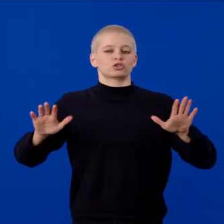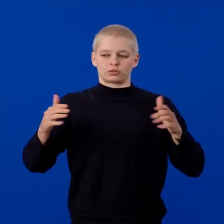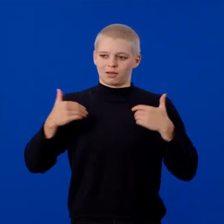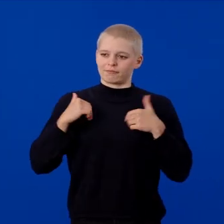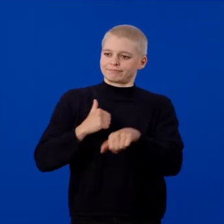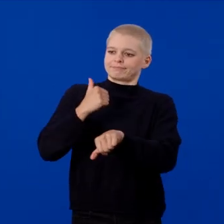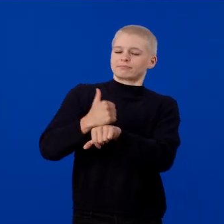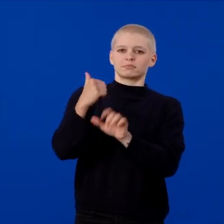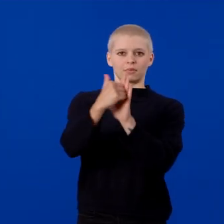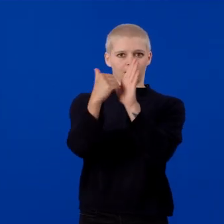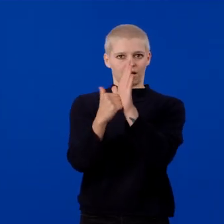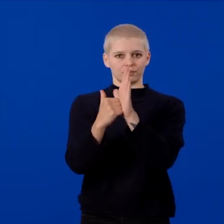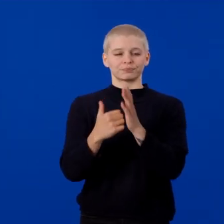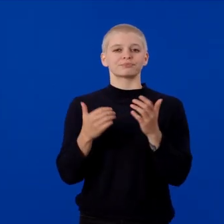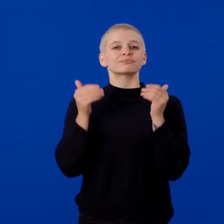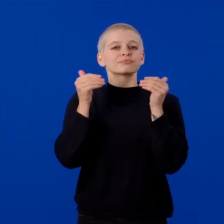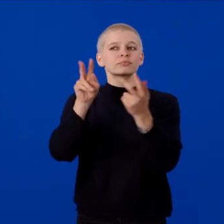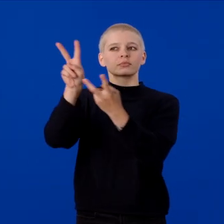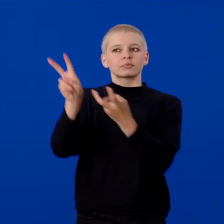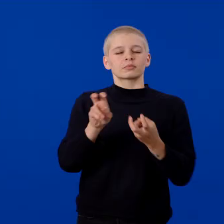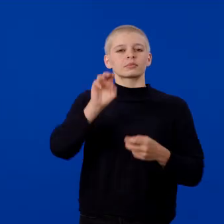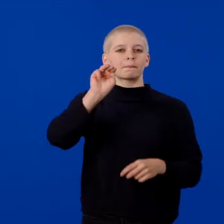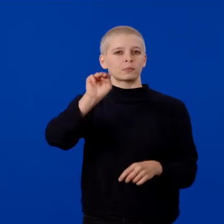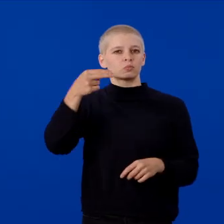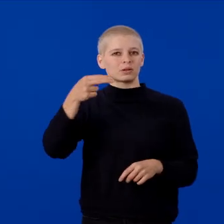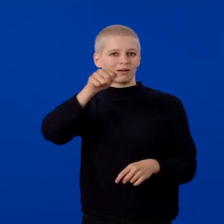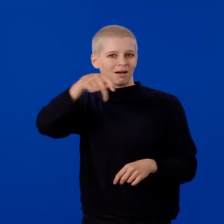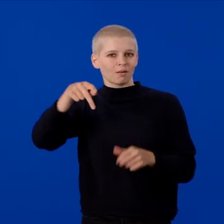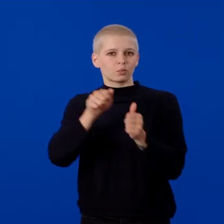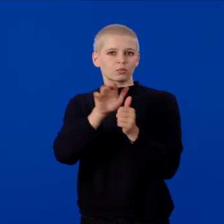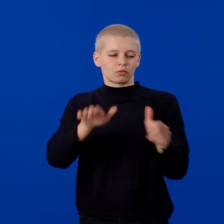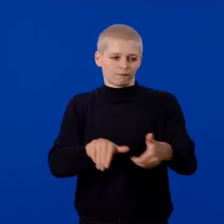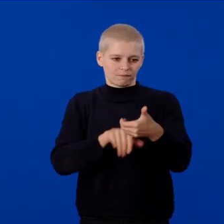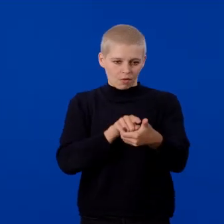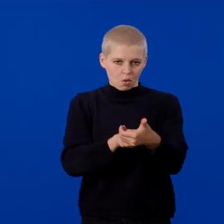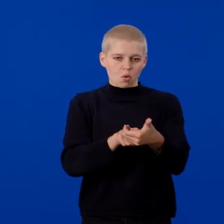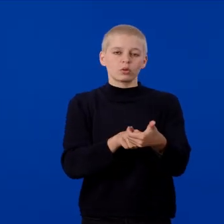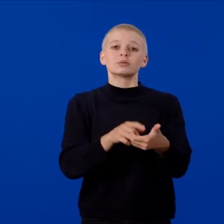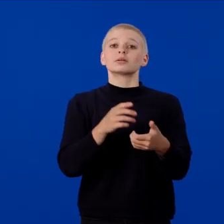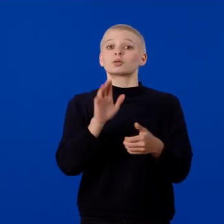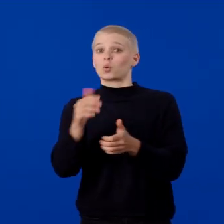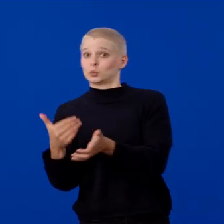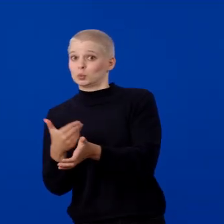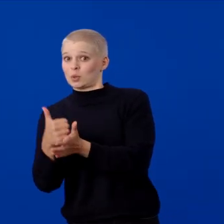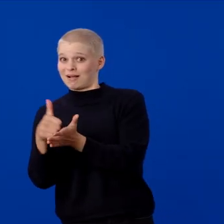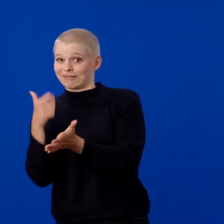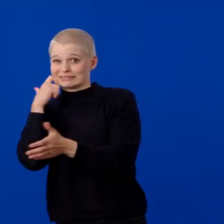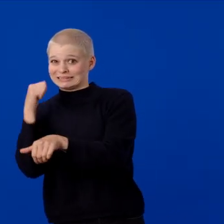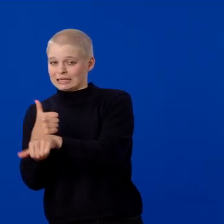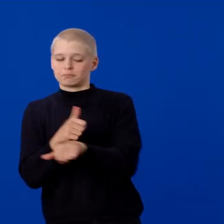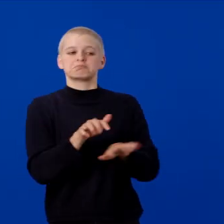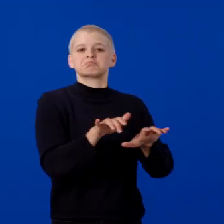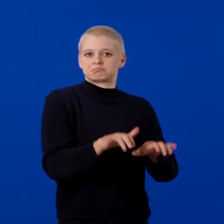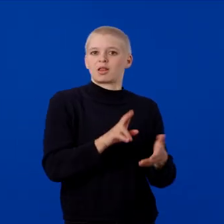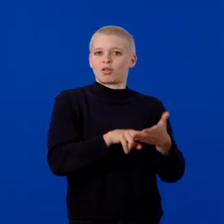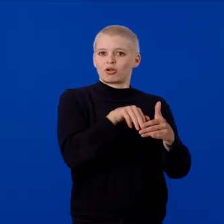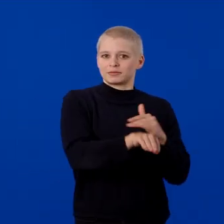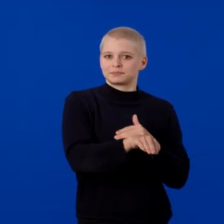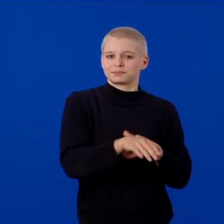creation. Now download the Meta Horizon app on your mobile device and log in with your new account. You'll be prompted